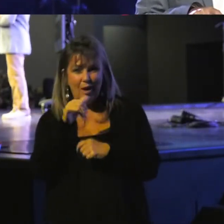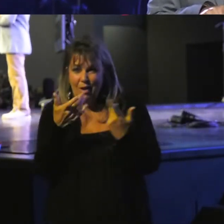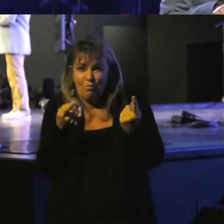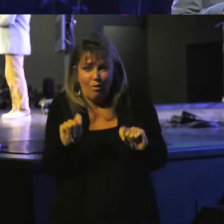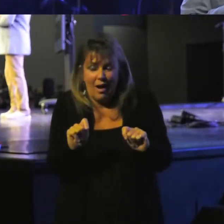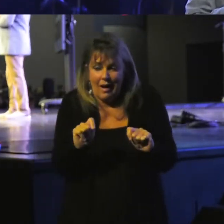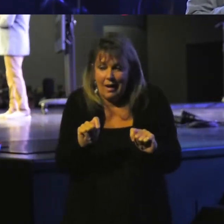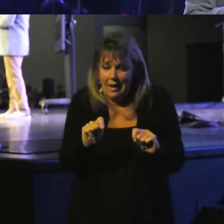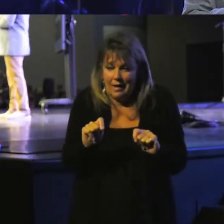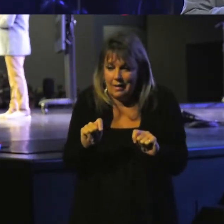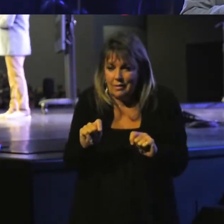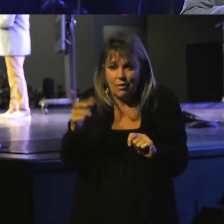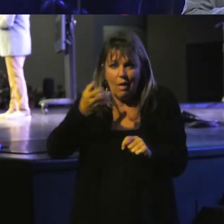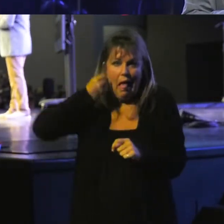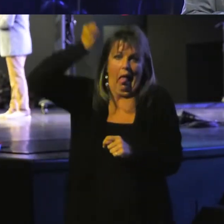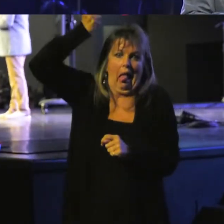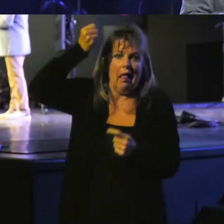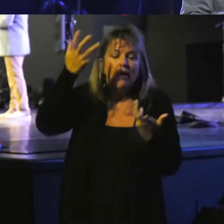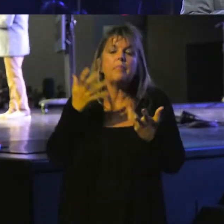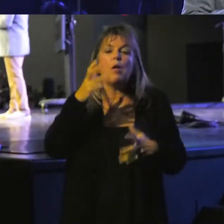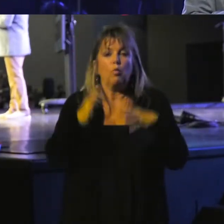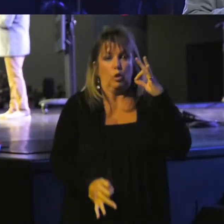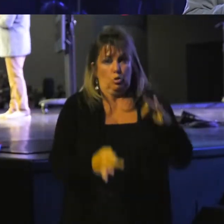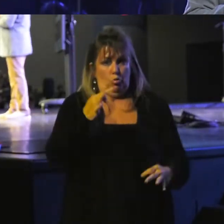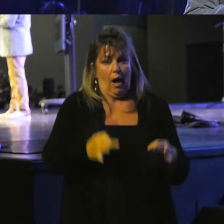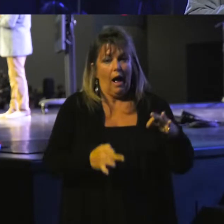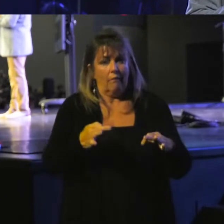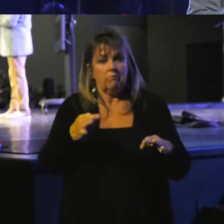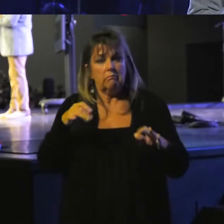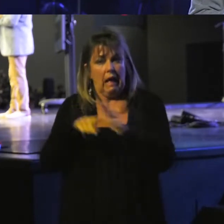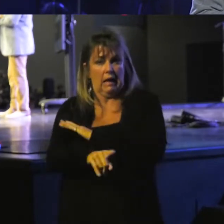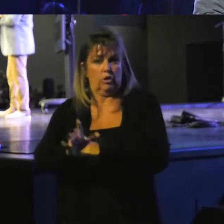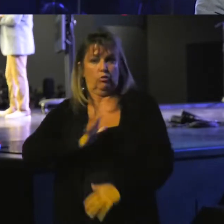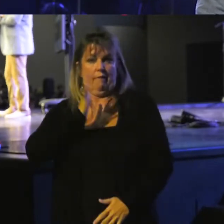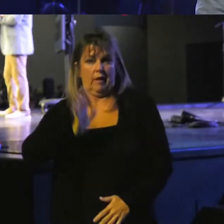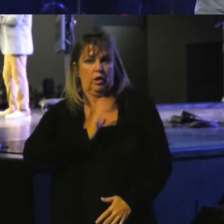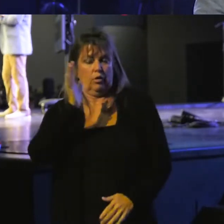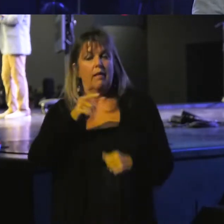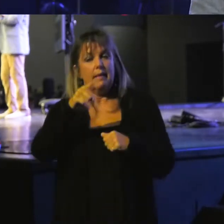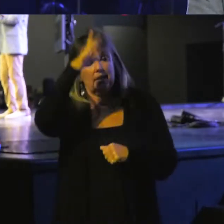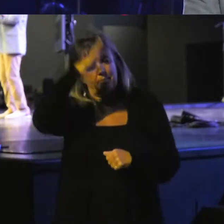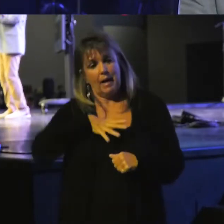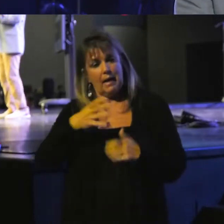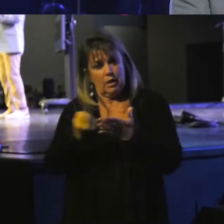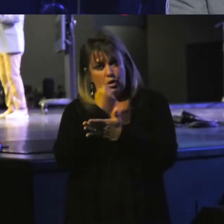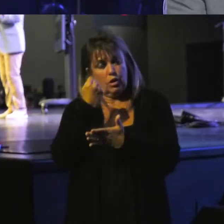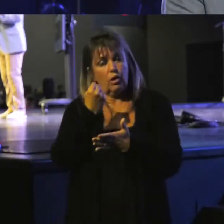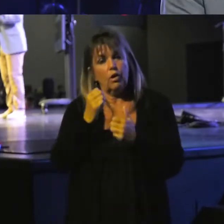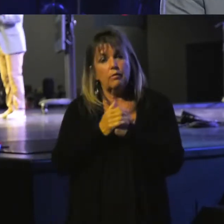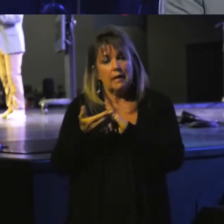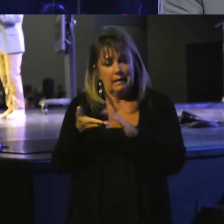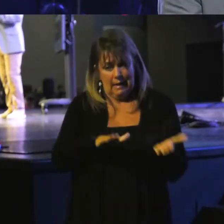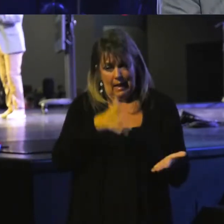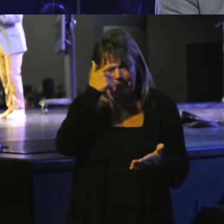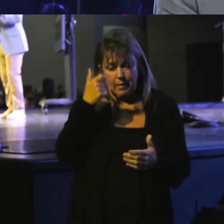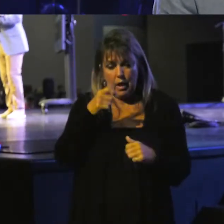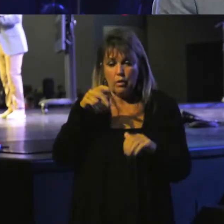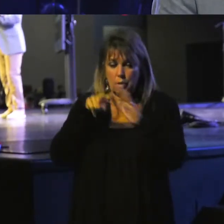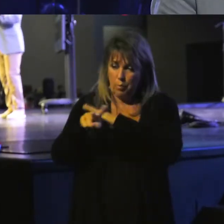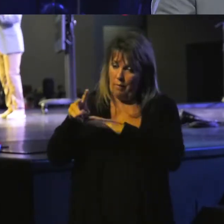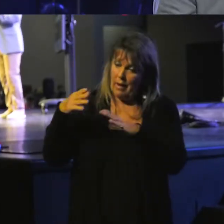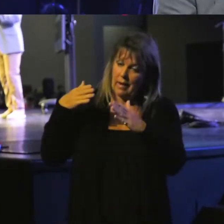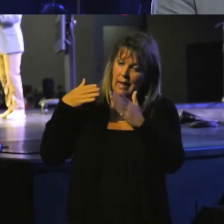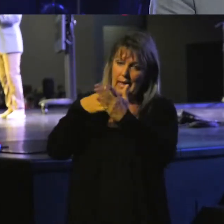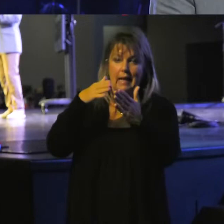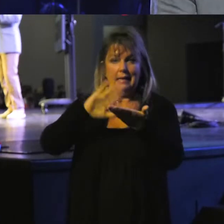take him out and hang him. They want him tried and executed officially. This man deserves the sentence of death because he has prophesied against the